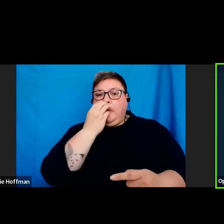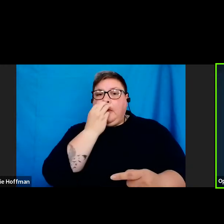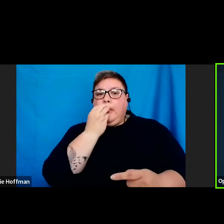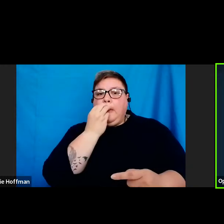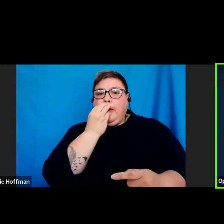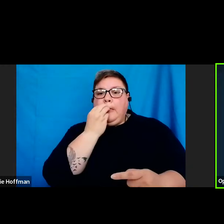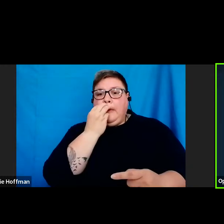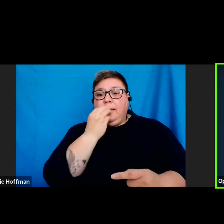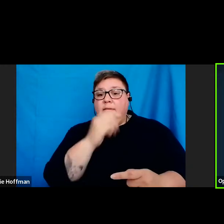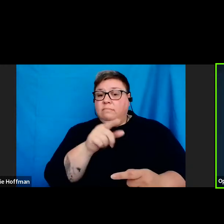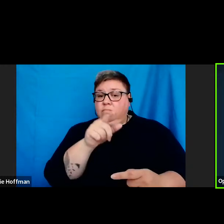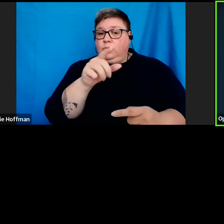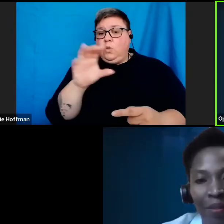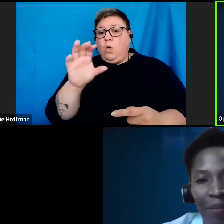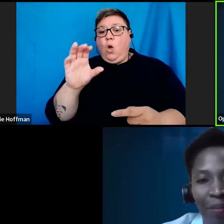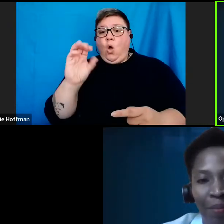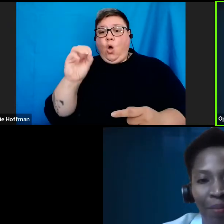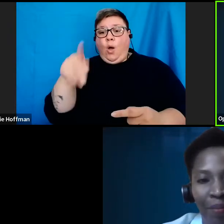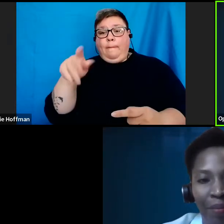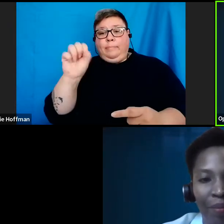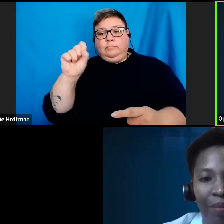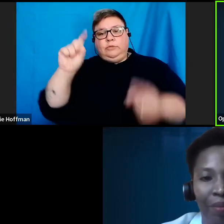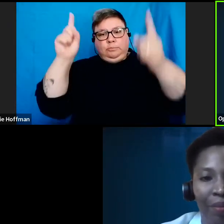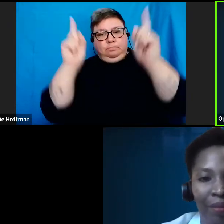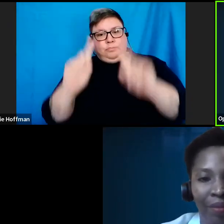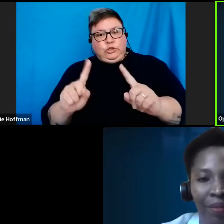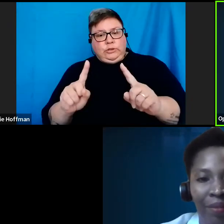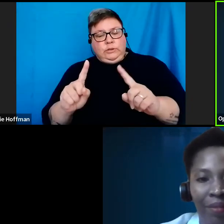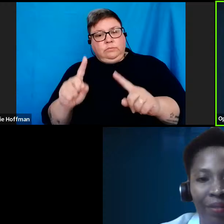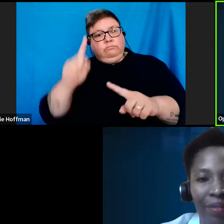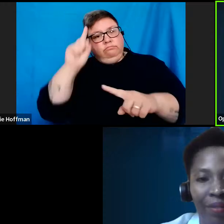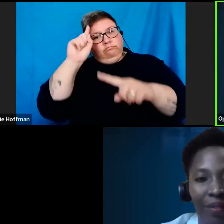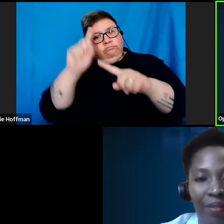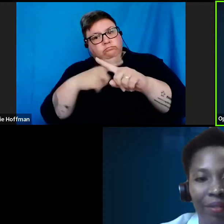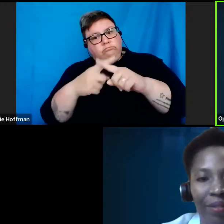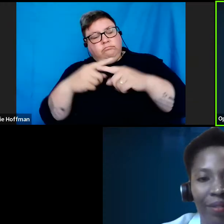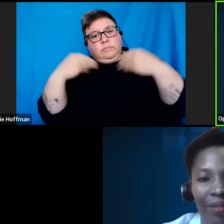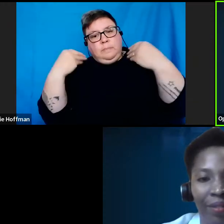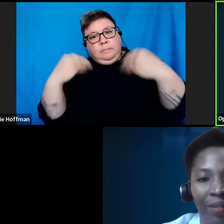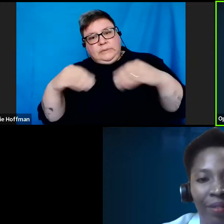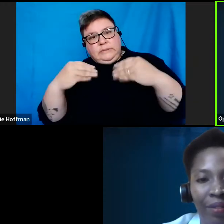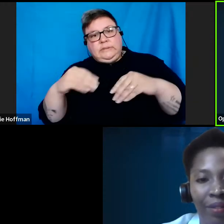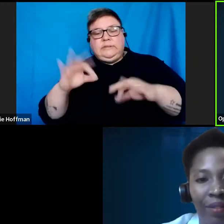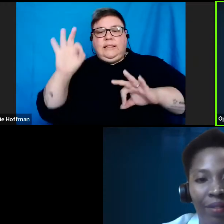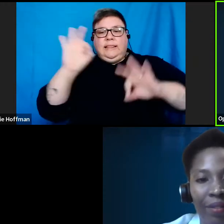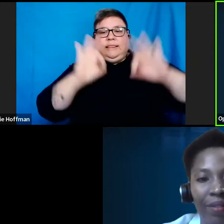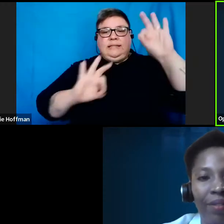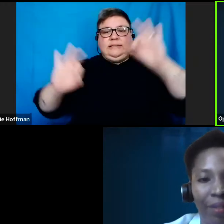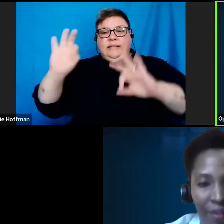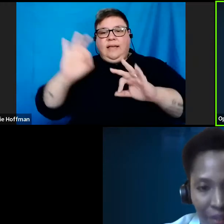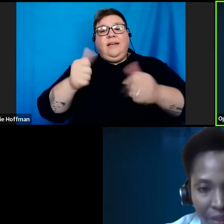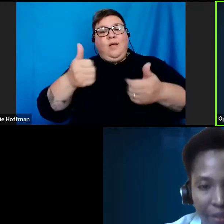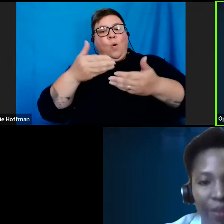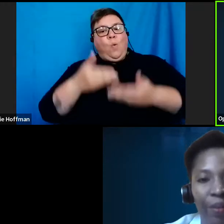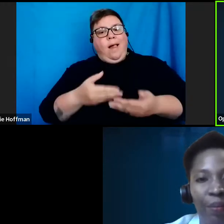is an Ops Specialist, Policy and Procedure for Business Design. Welcome, Fulufelo.